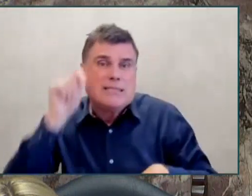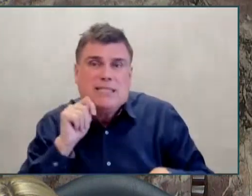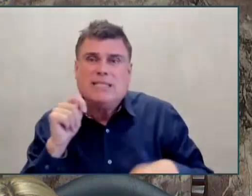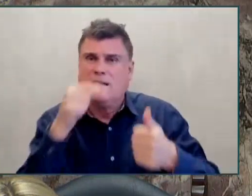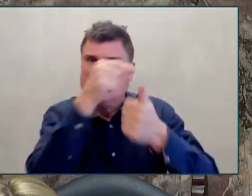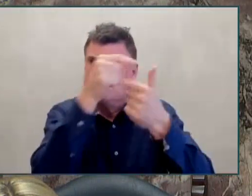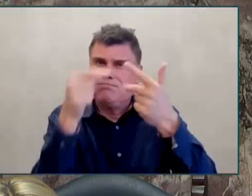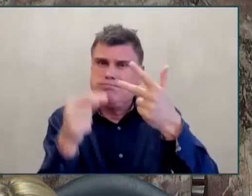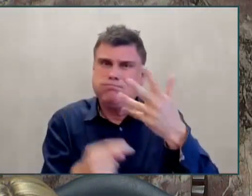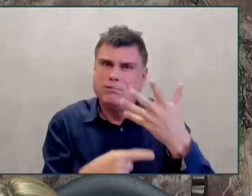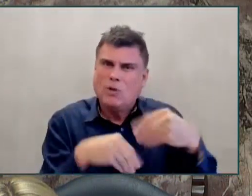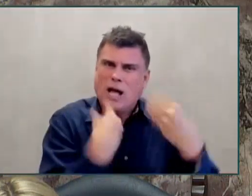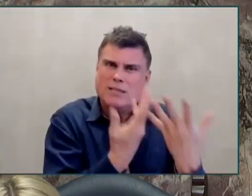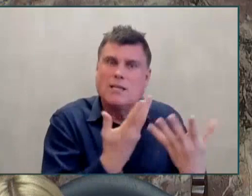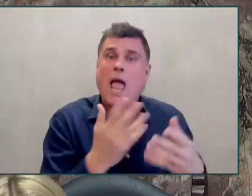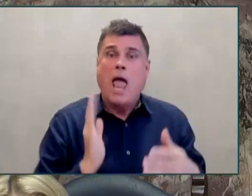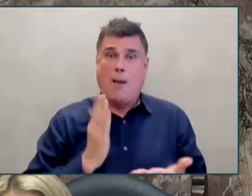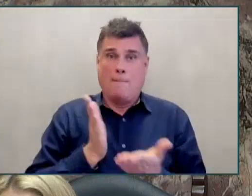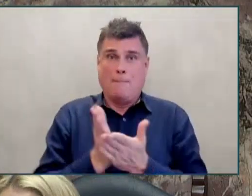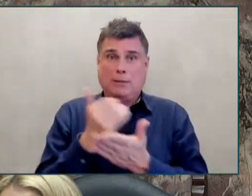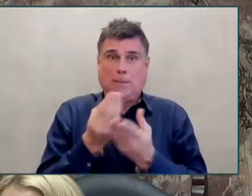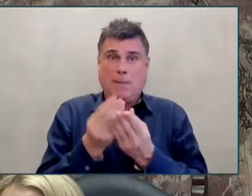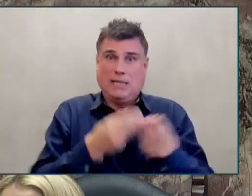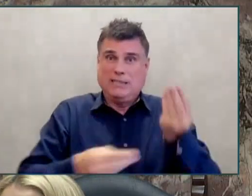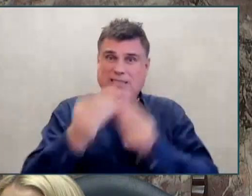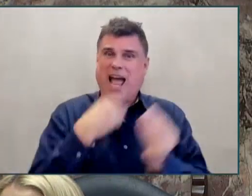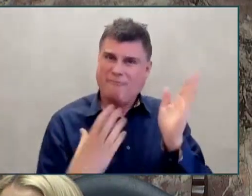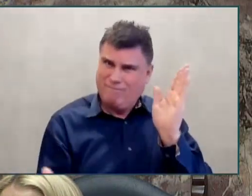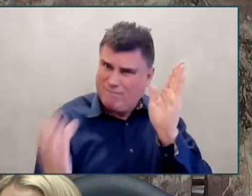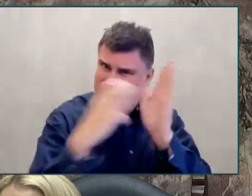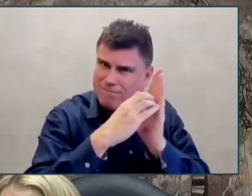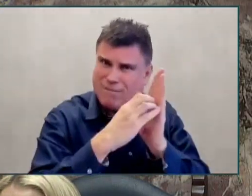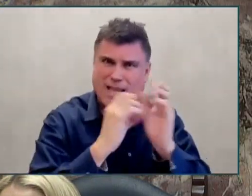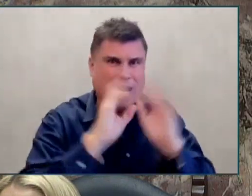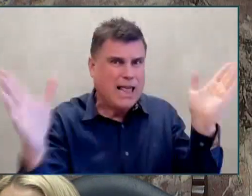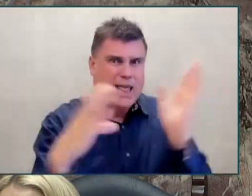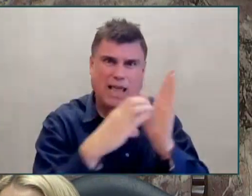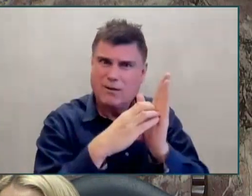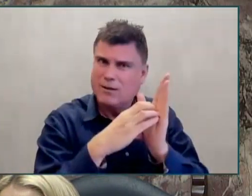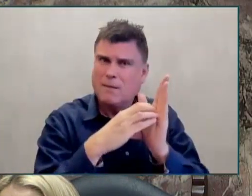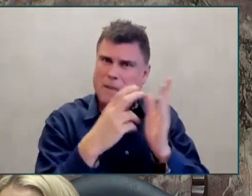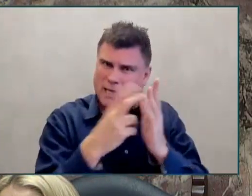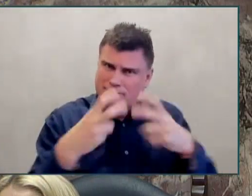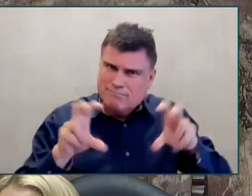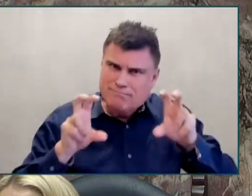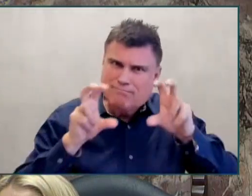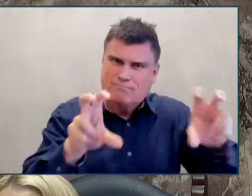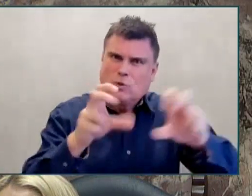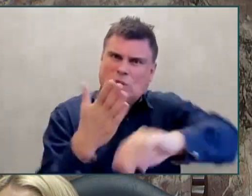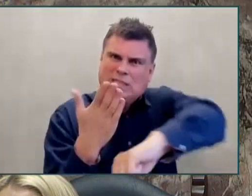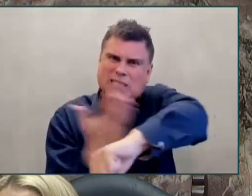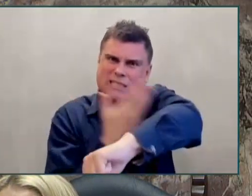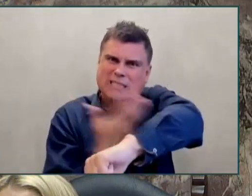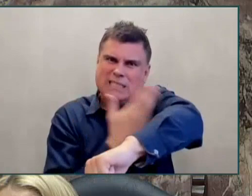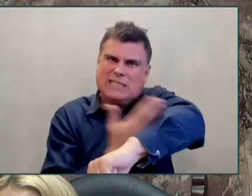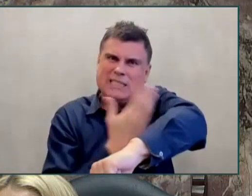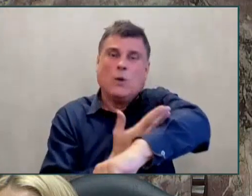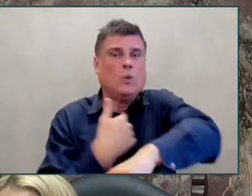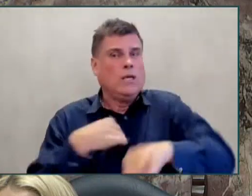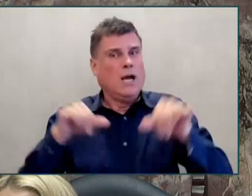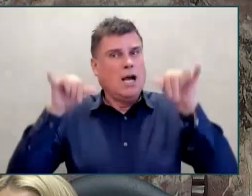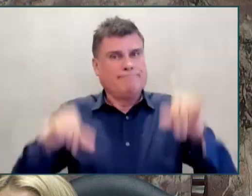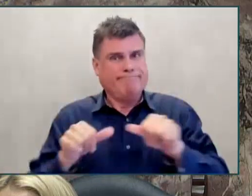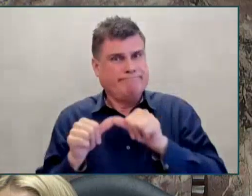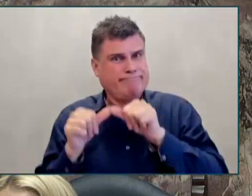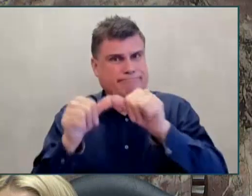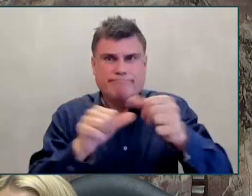to do that work with our health authorities, with our community partners, and I know that working together, we